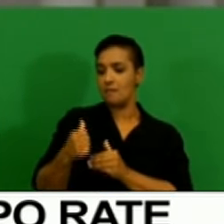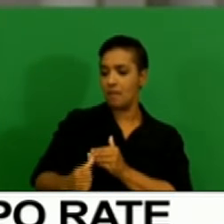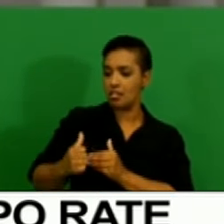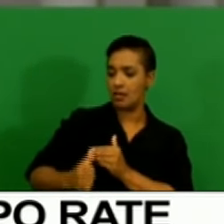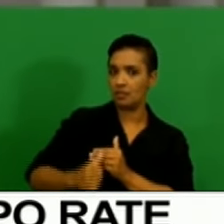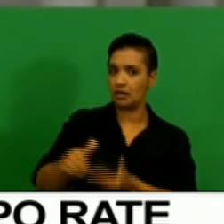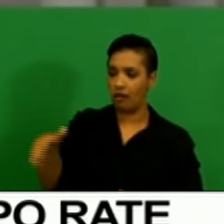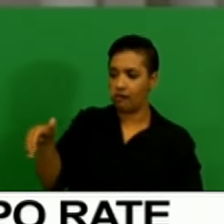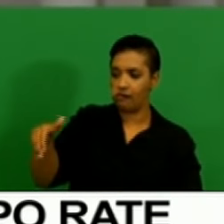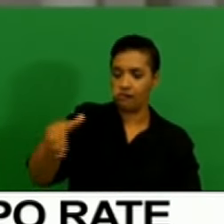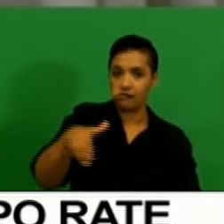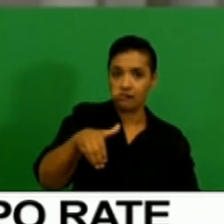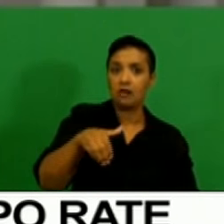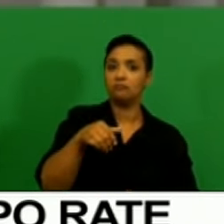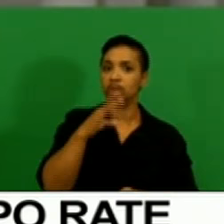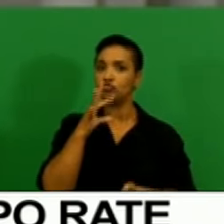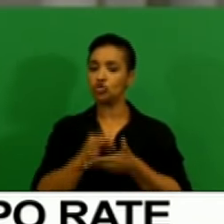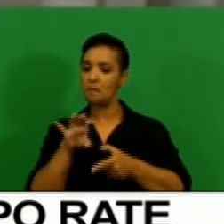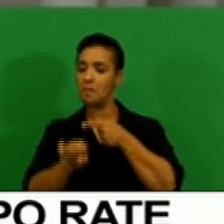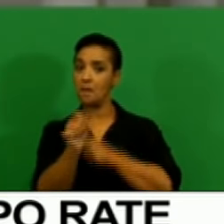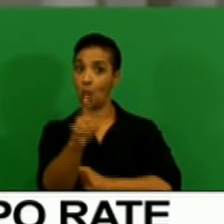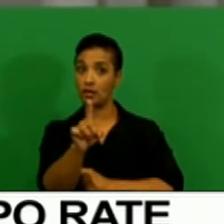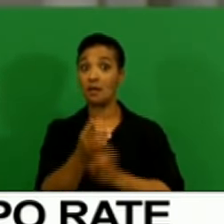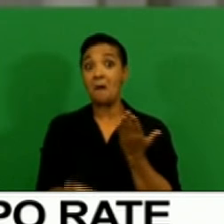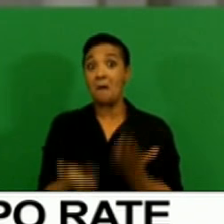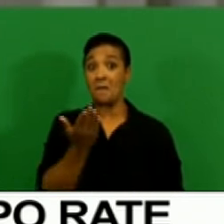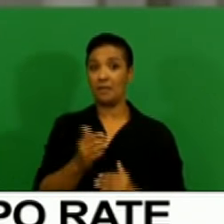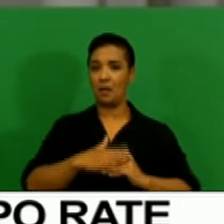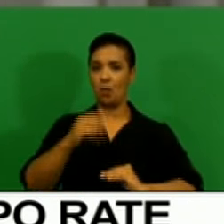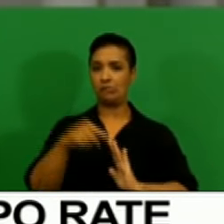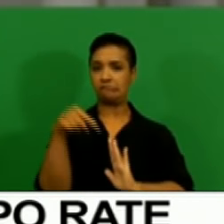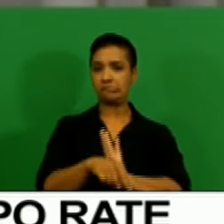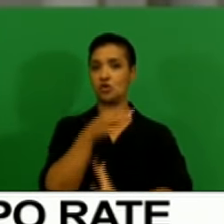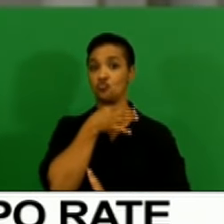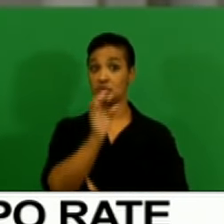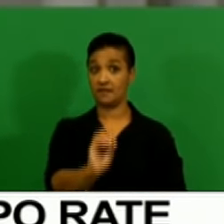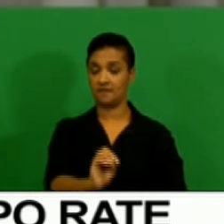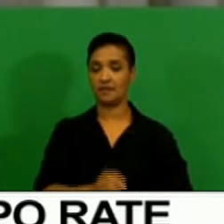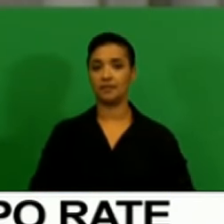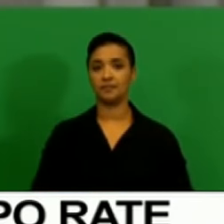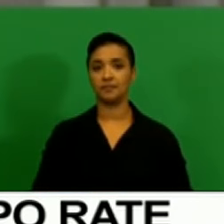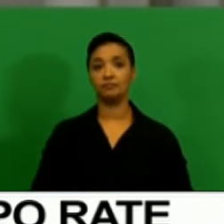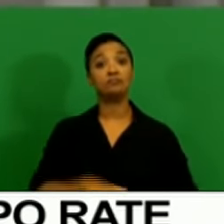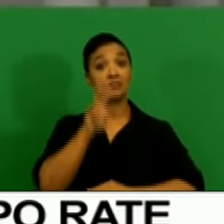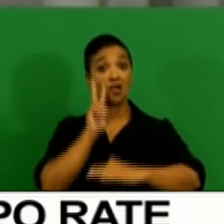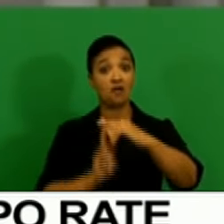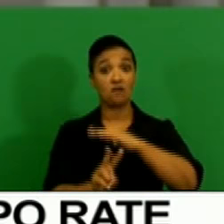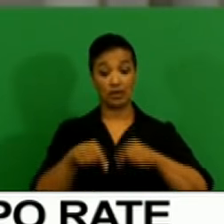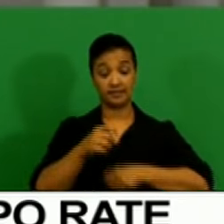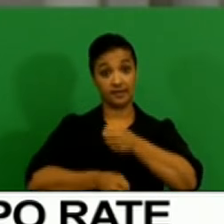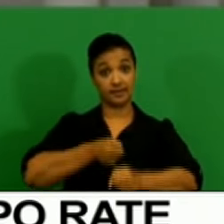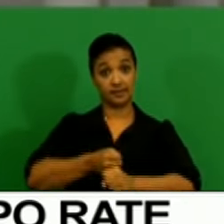for the fourth quarter suggests that there may be a downside risk to this forecast. The forecast for 2017